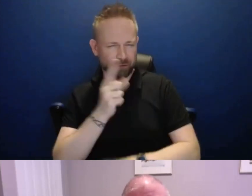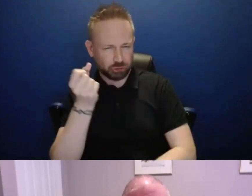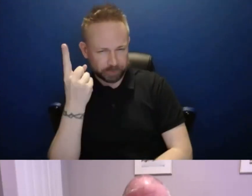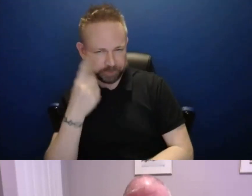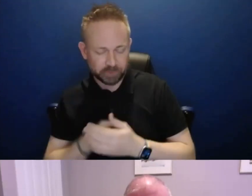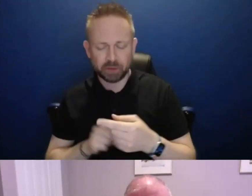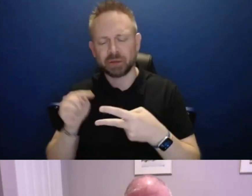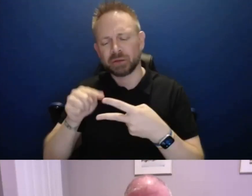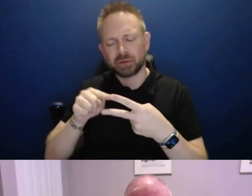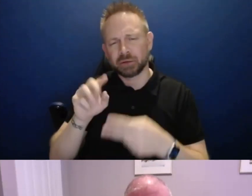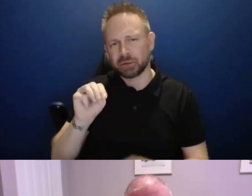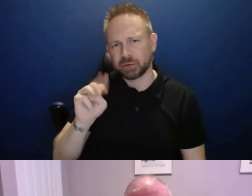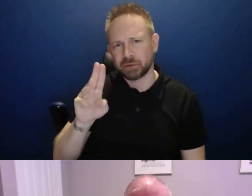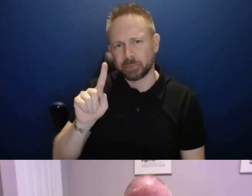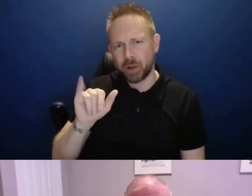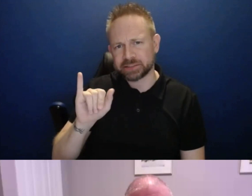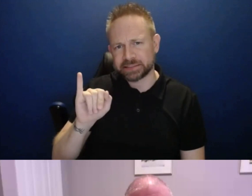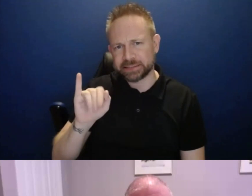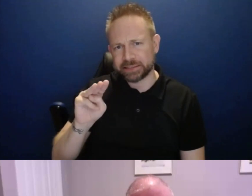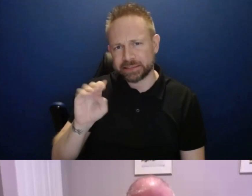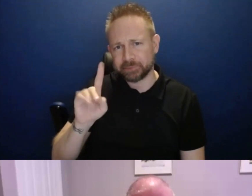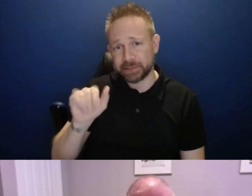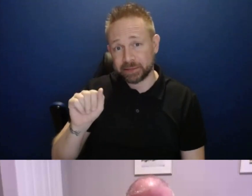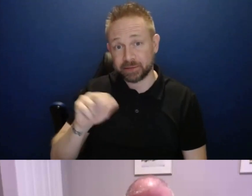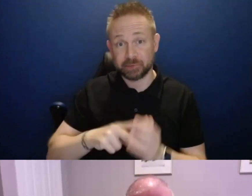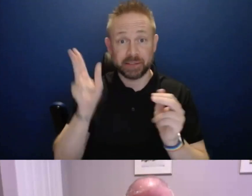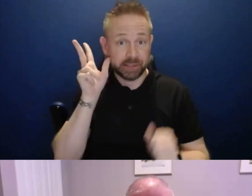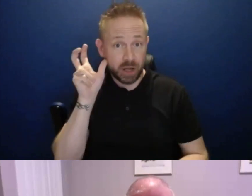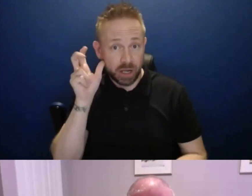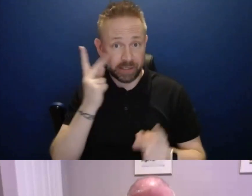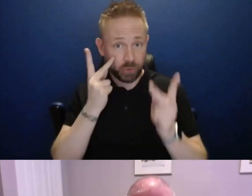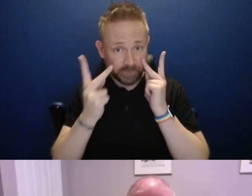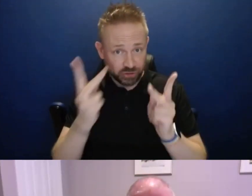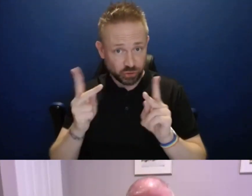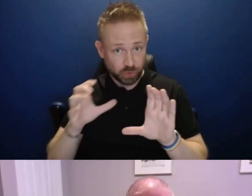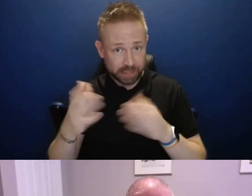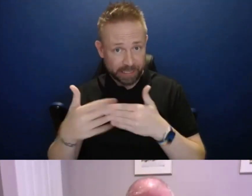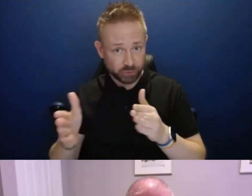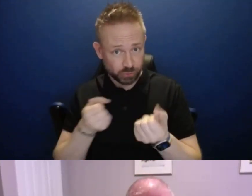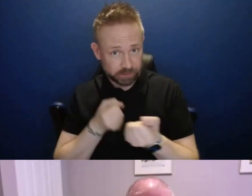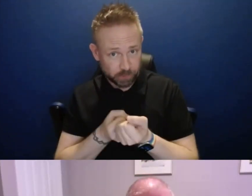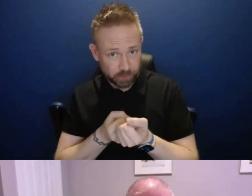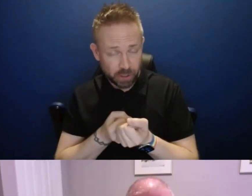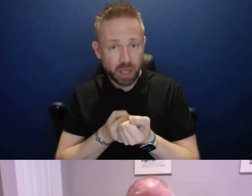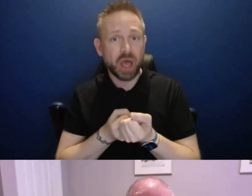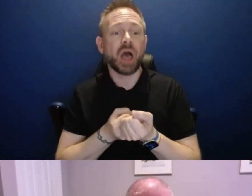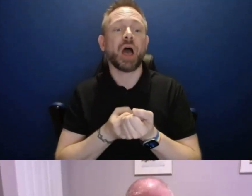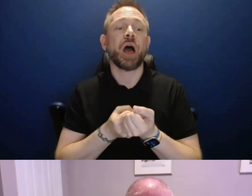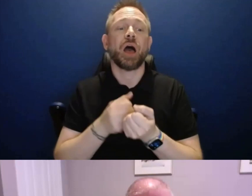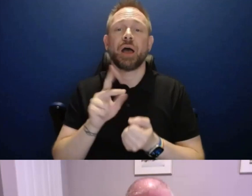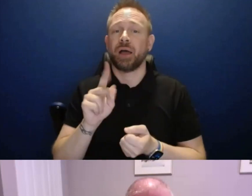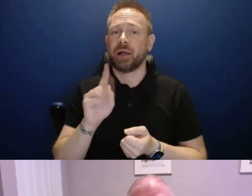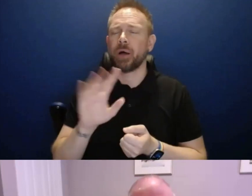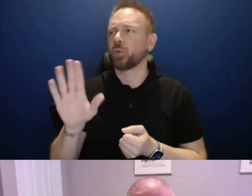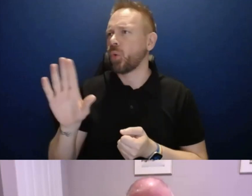I'm hearing audio visual and I'm thinking classroom support. Is that what you're thinking? No, actually, this is, this is not classroom